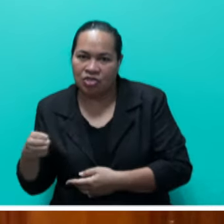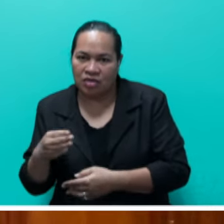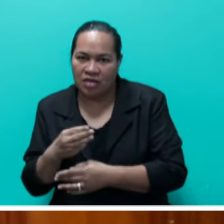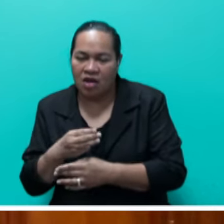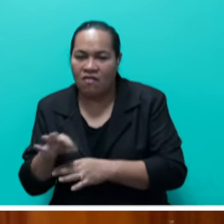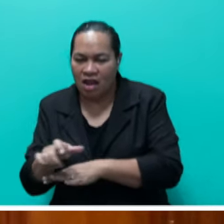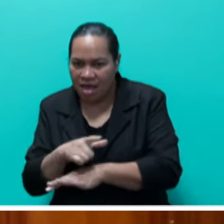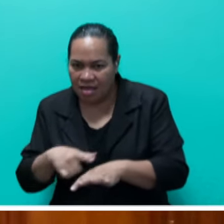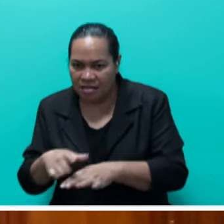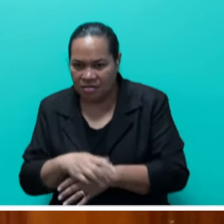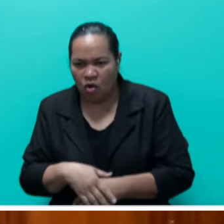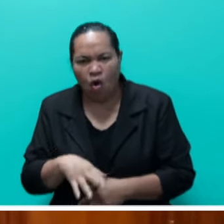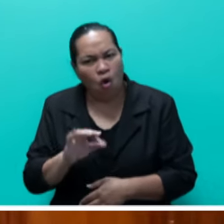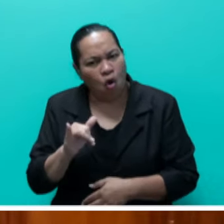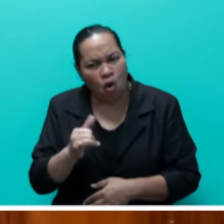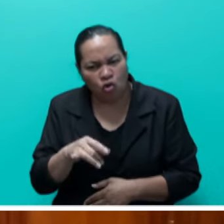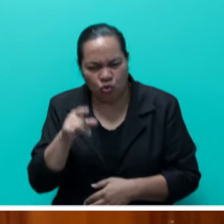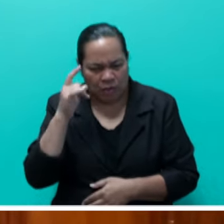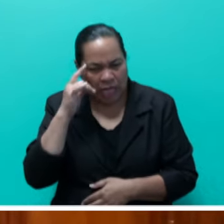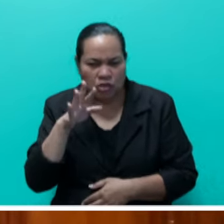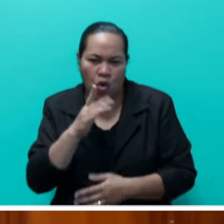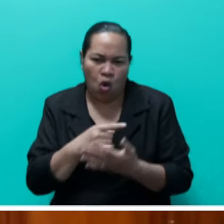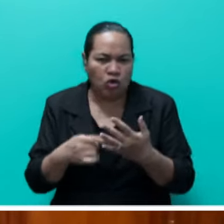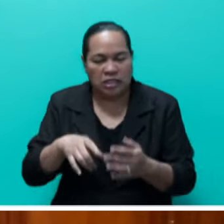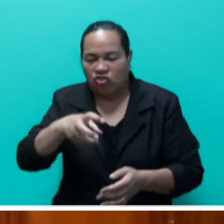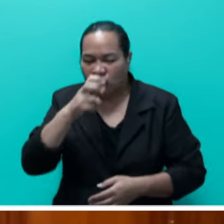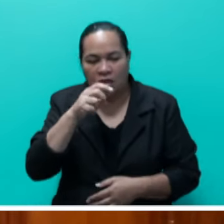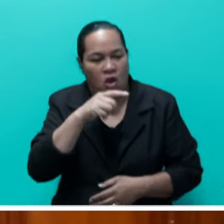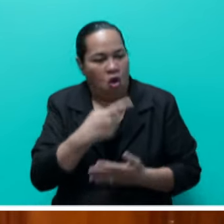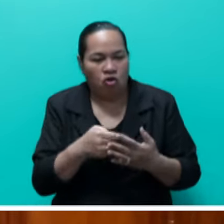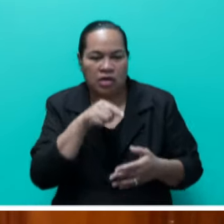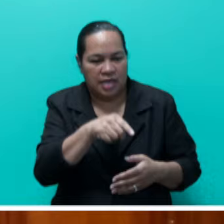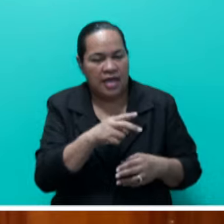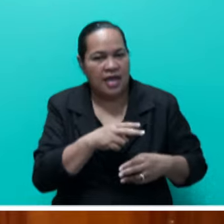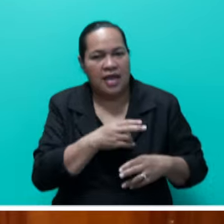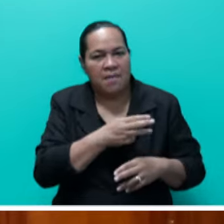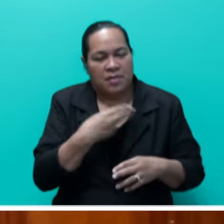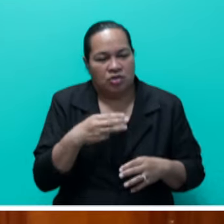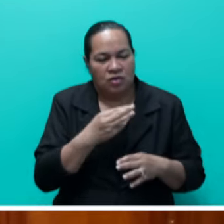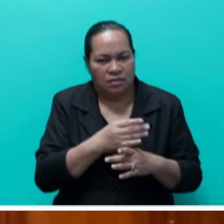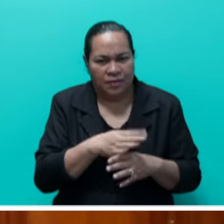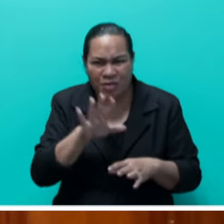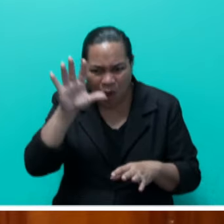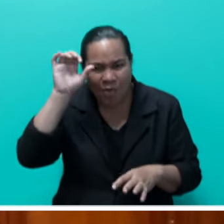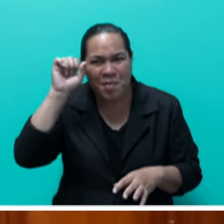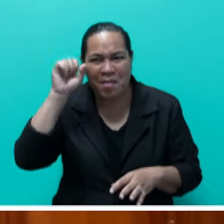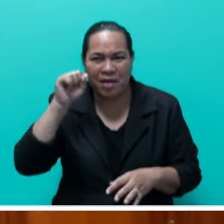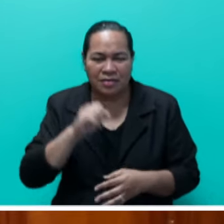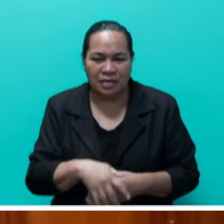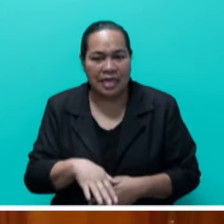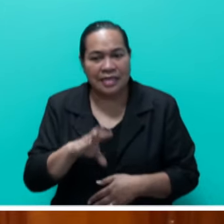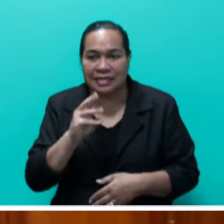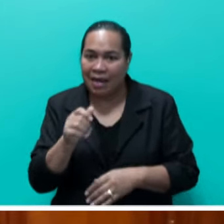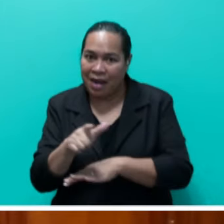out, or is it strictly only the Ministry of Fisheries that does fisheries impact assessments? Remember, sir, there are